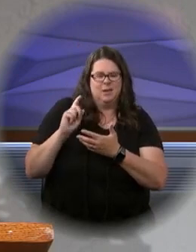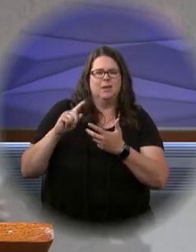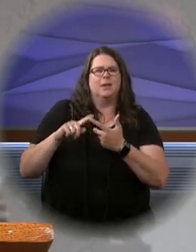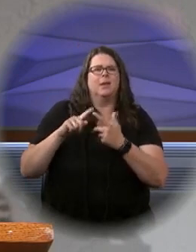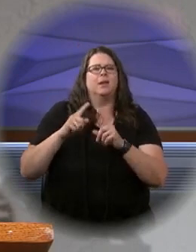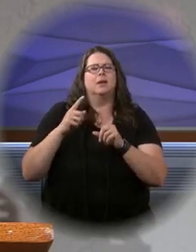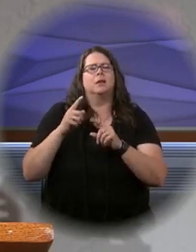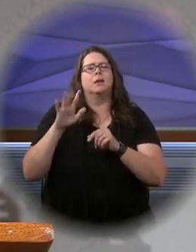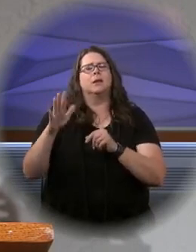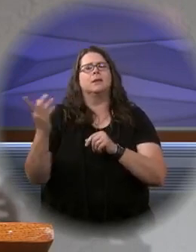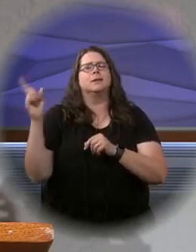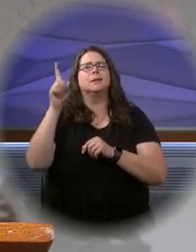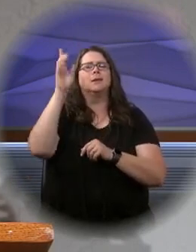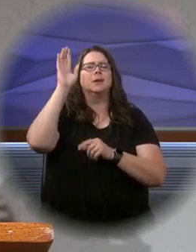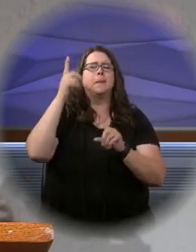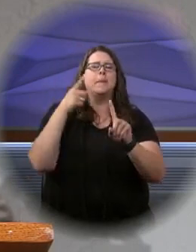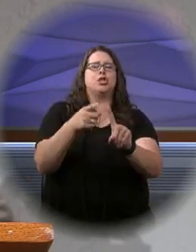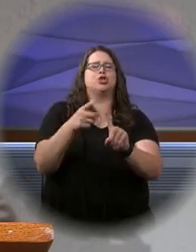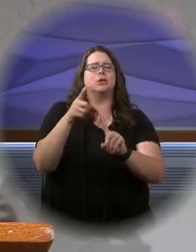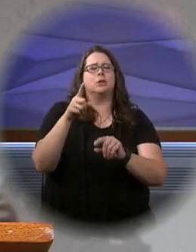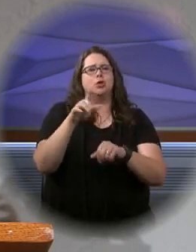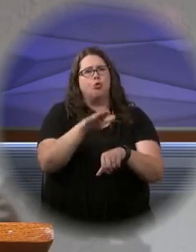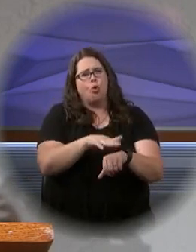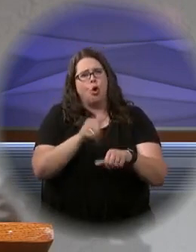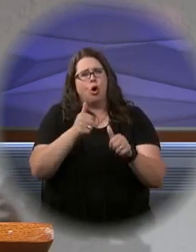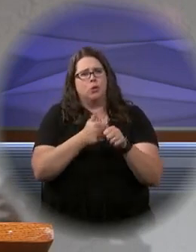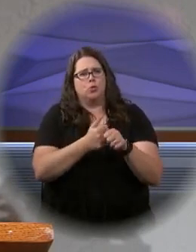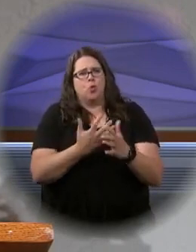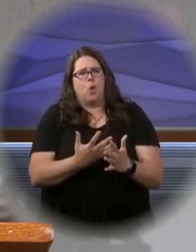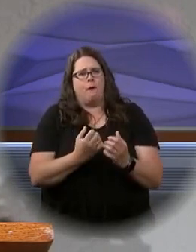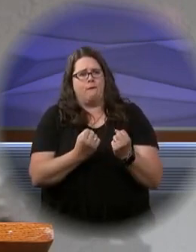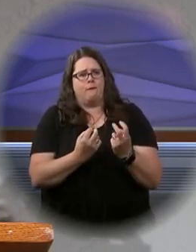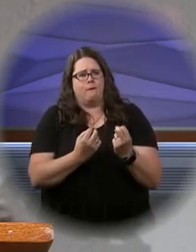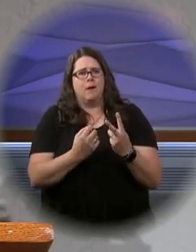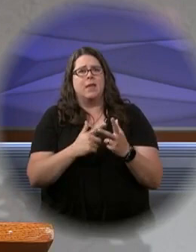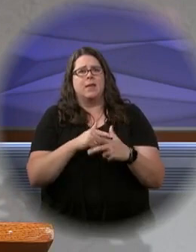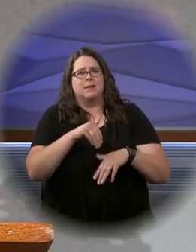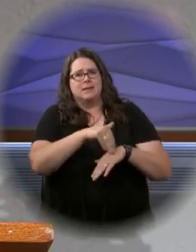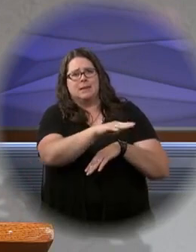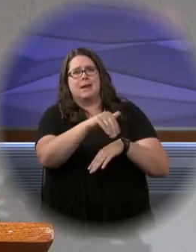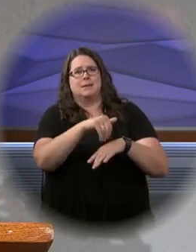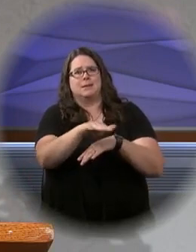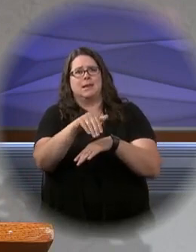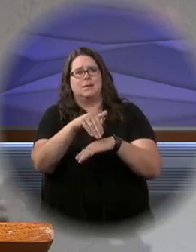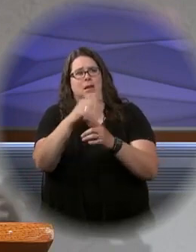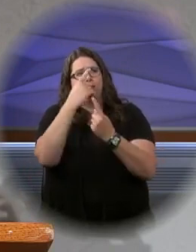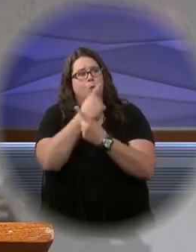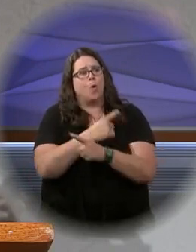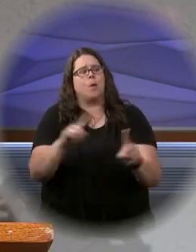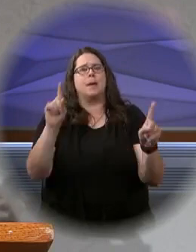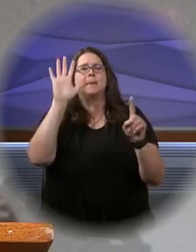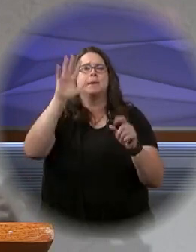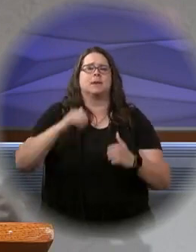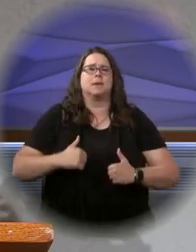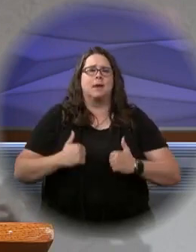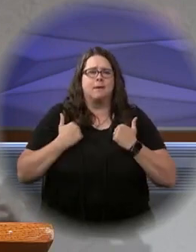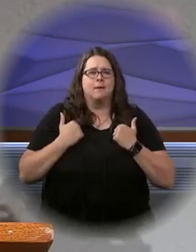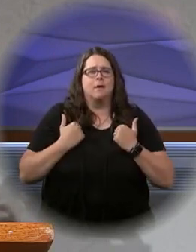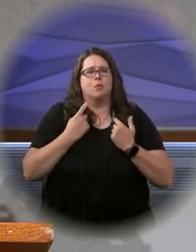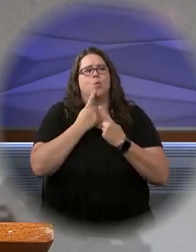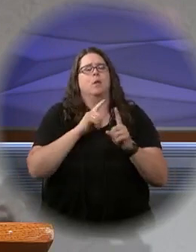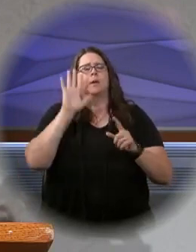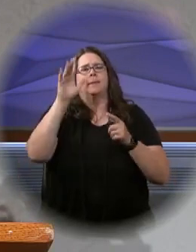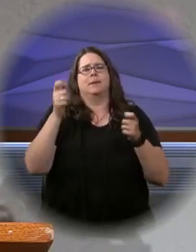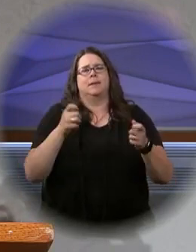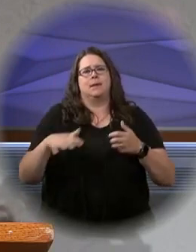the Mission Discourse, where Jesus called his apostles and then sent them out to be proclaimers of his life and of the